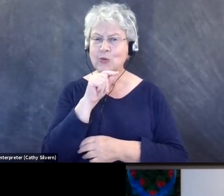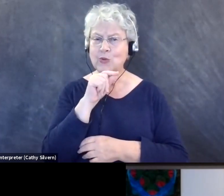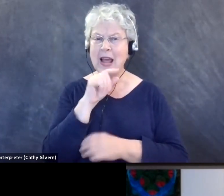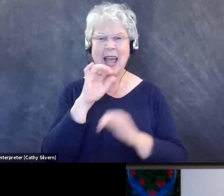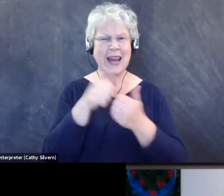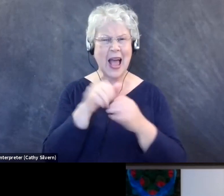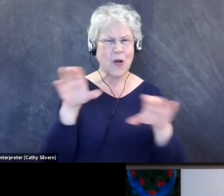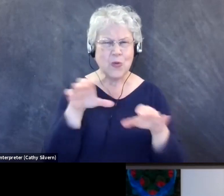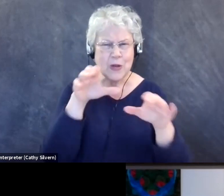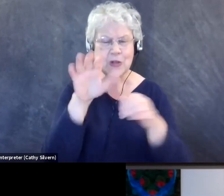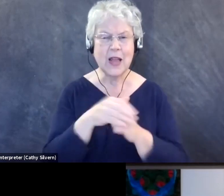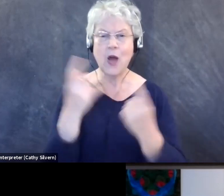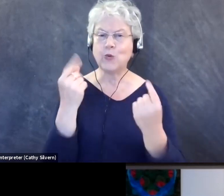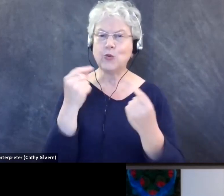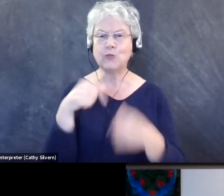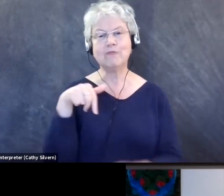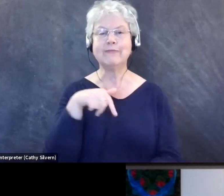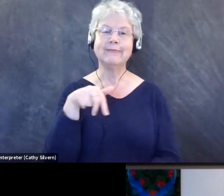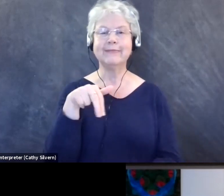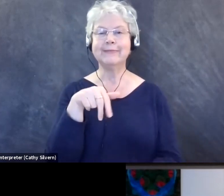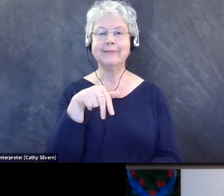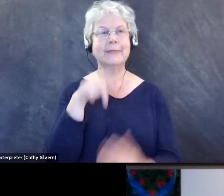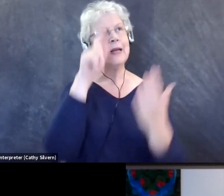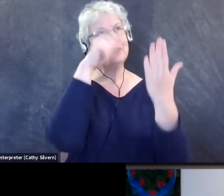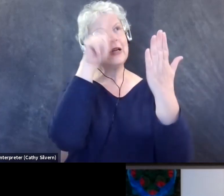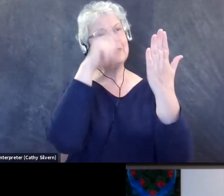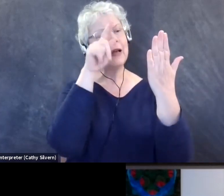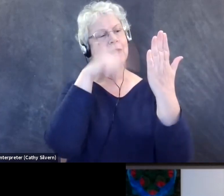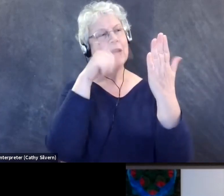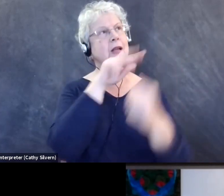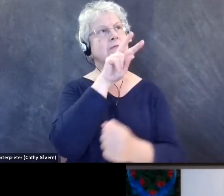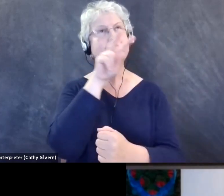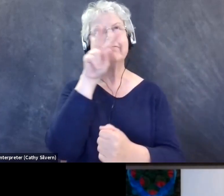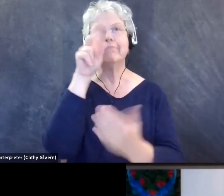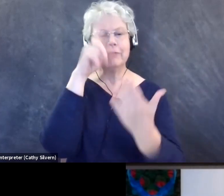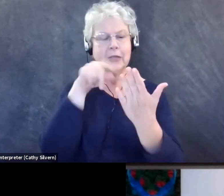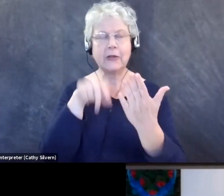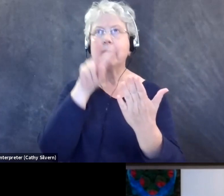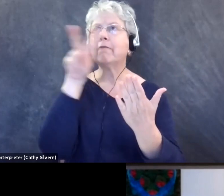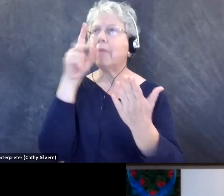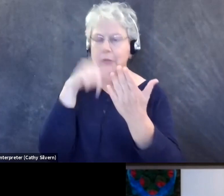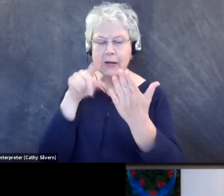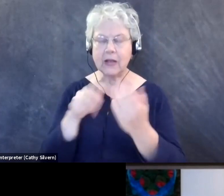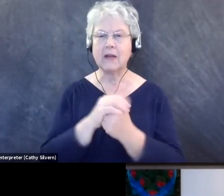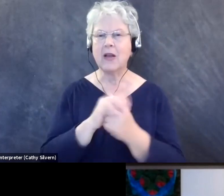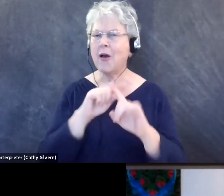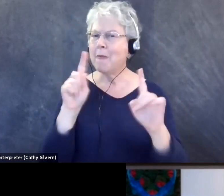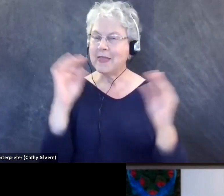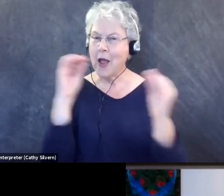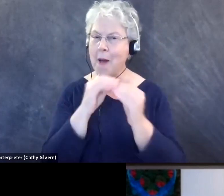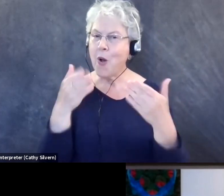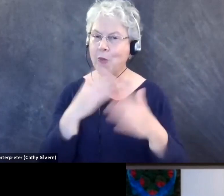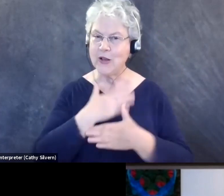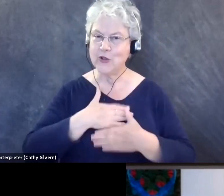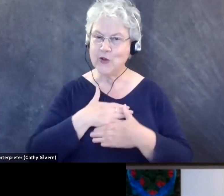done is by walking down a trail, checking birds off a list. But, um, we know that there are many more ways to enjoy wild